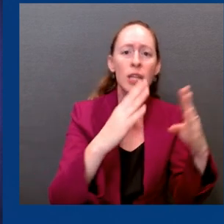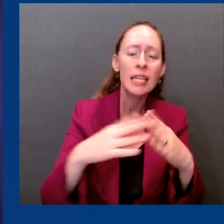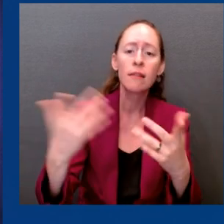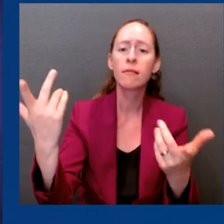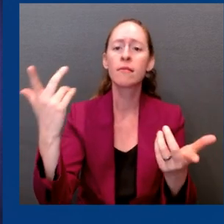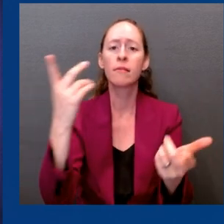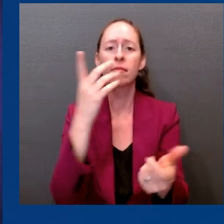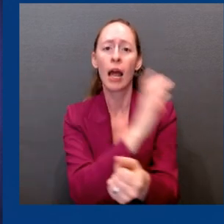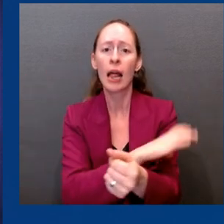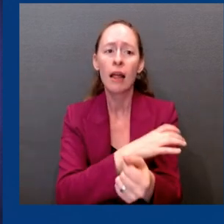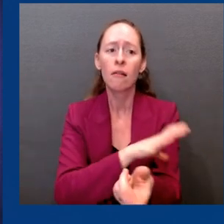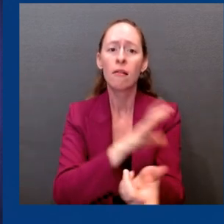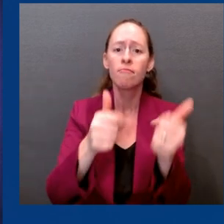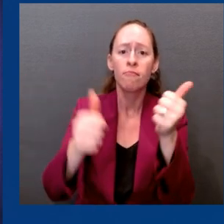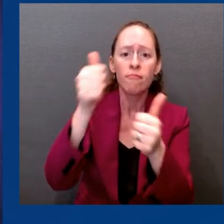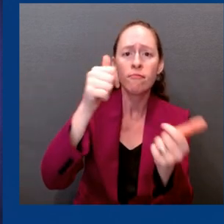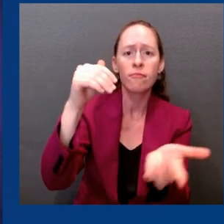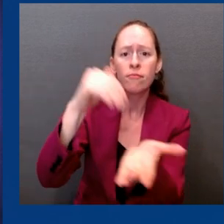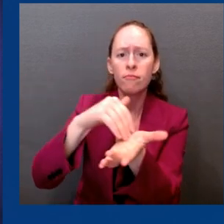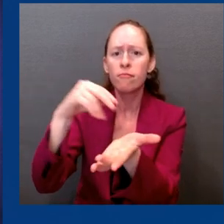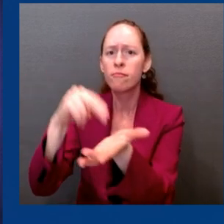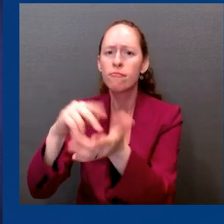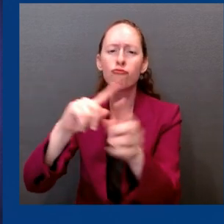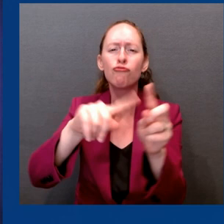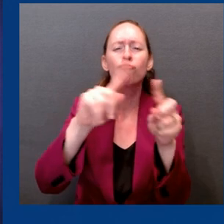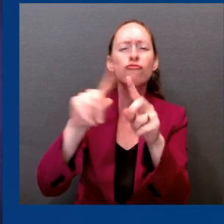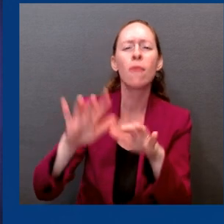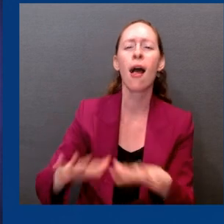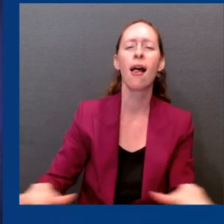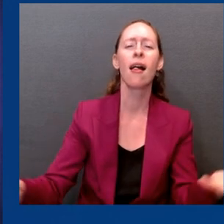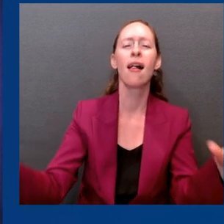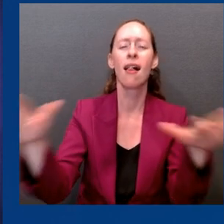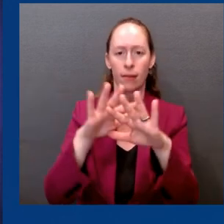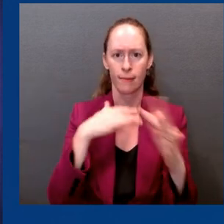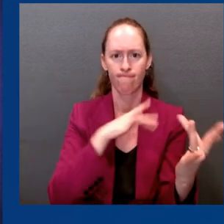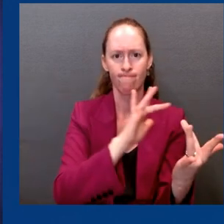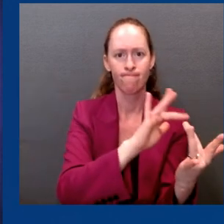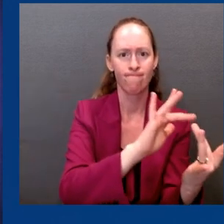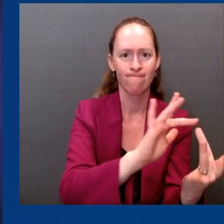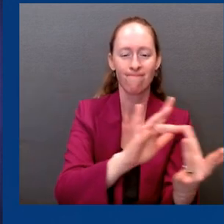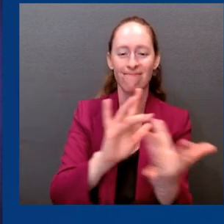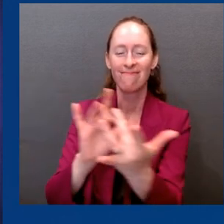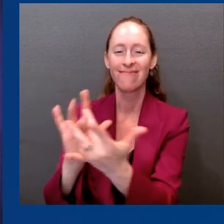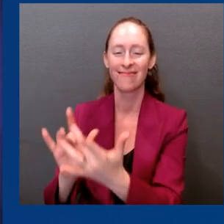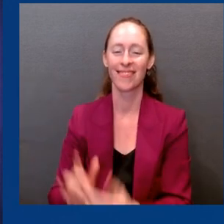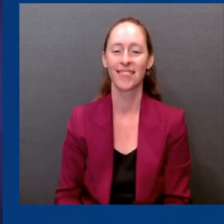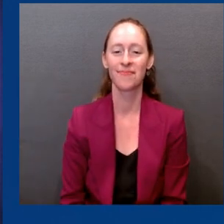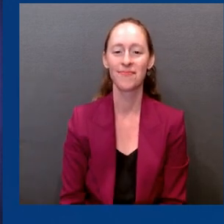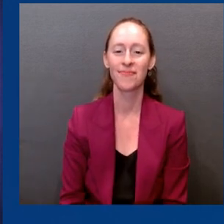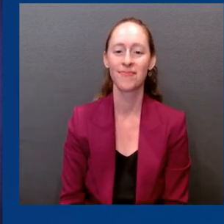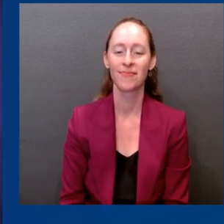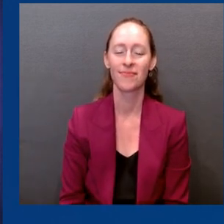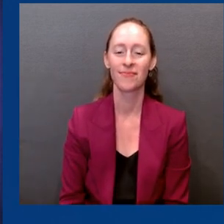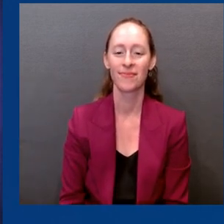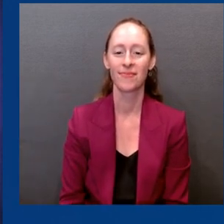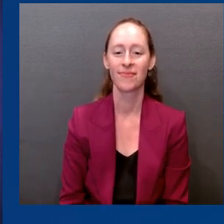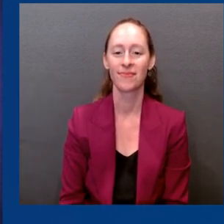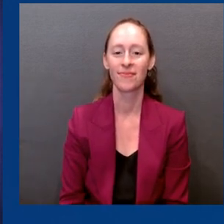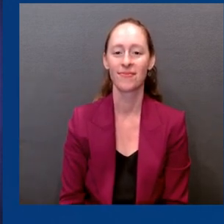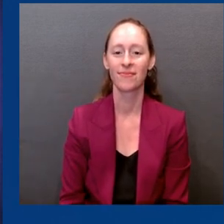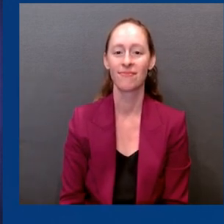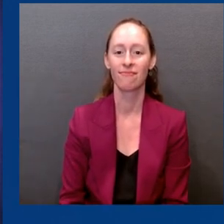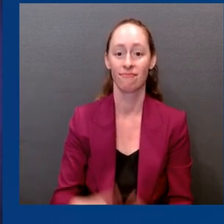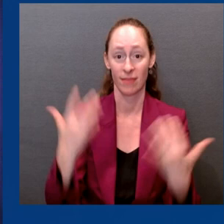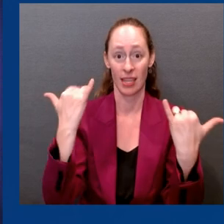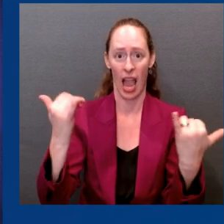is a moment when people can keep themselves healthy and safe as they think about the road ahead. So